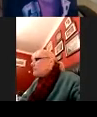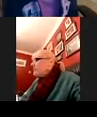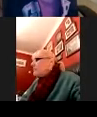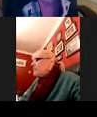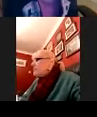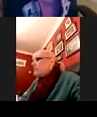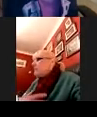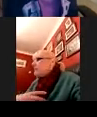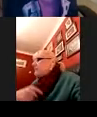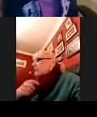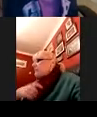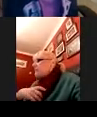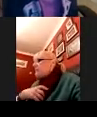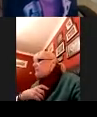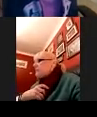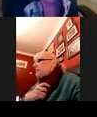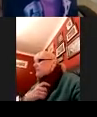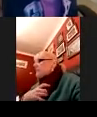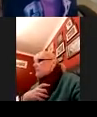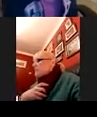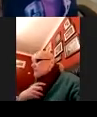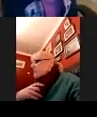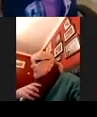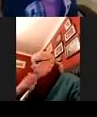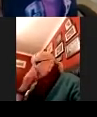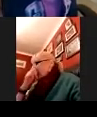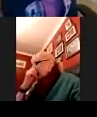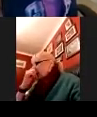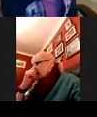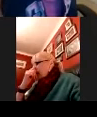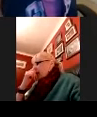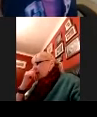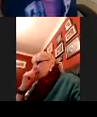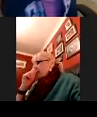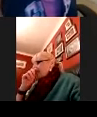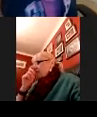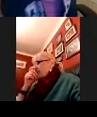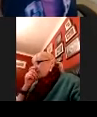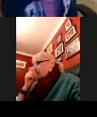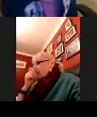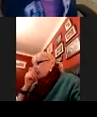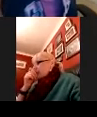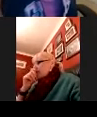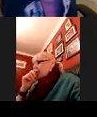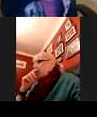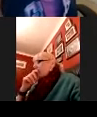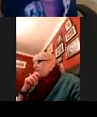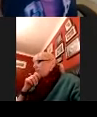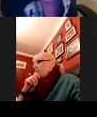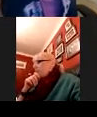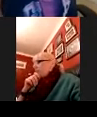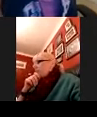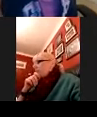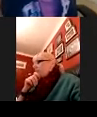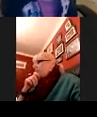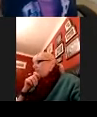practical issues to help people to support people during the particular crisis and then we sent out a